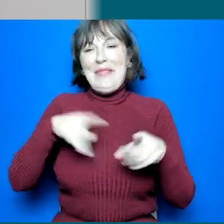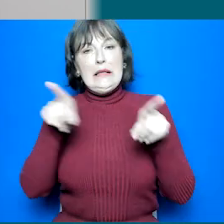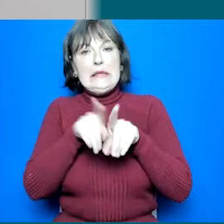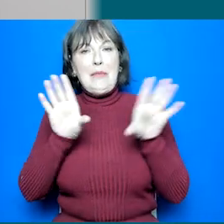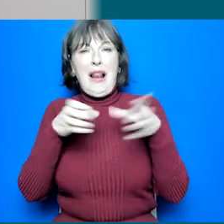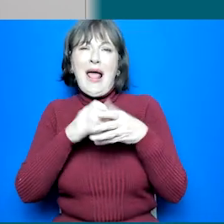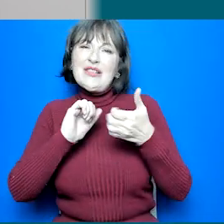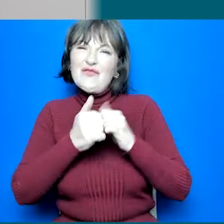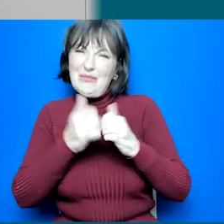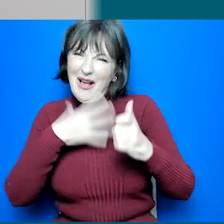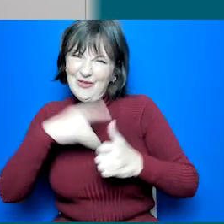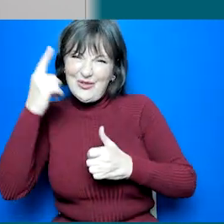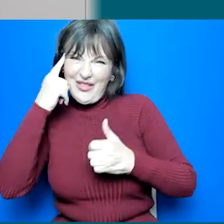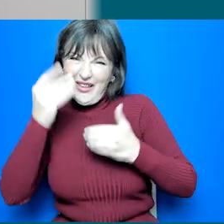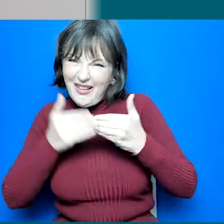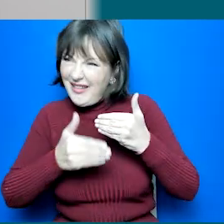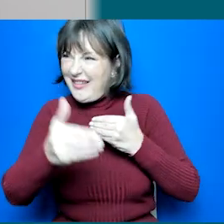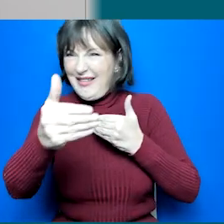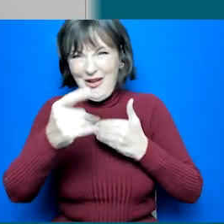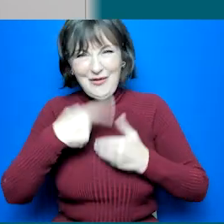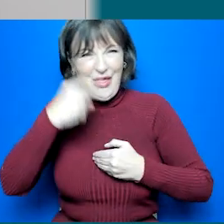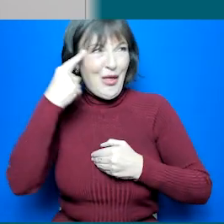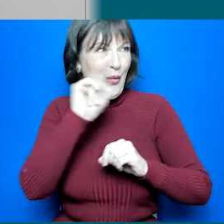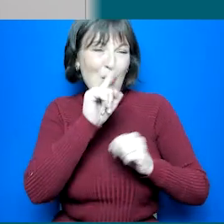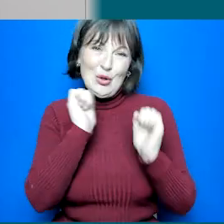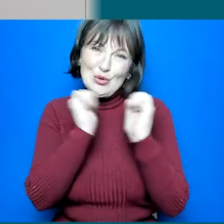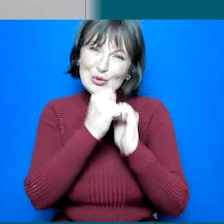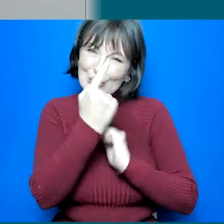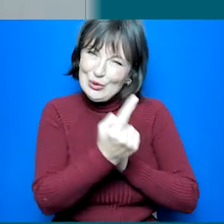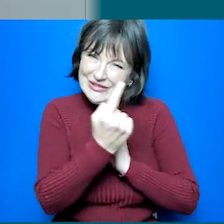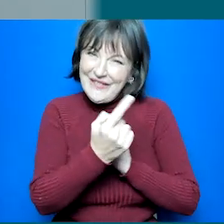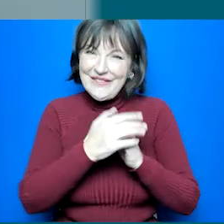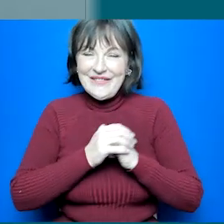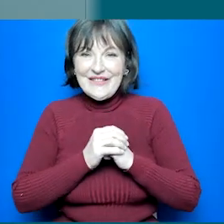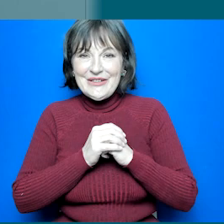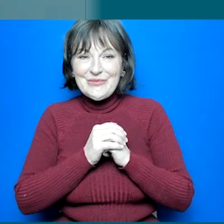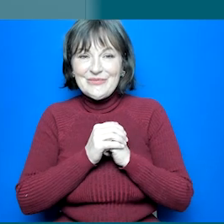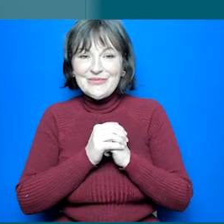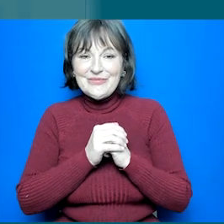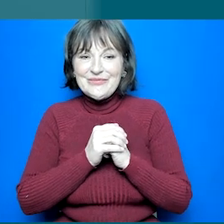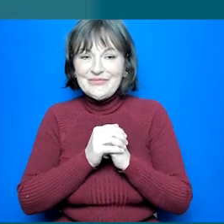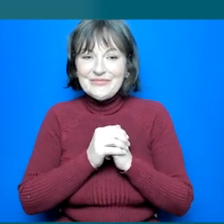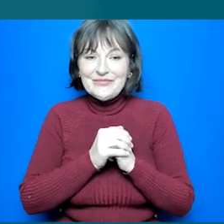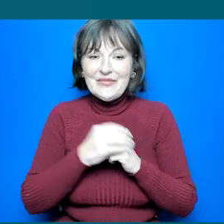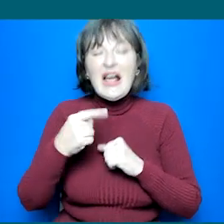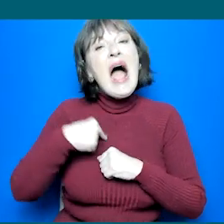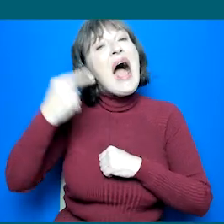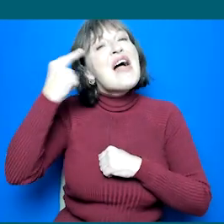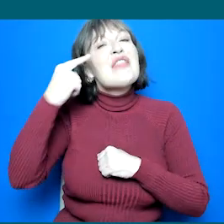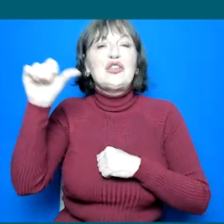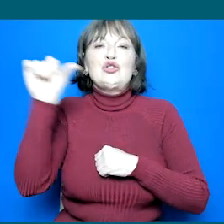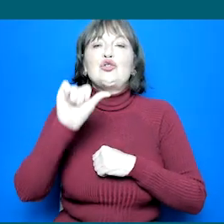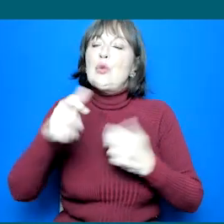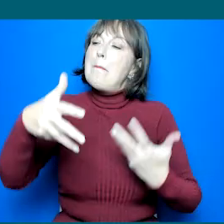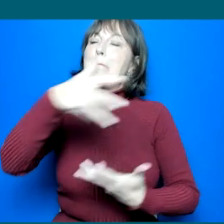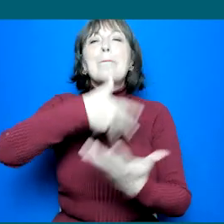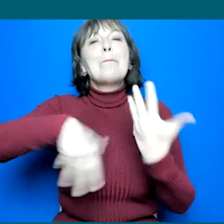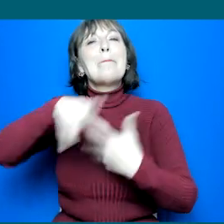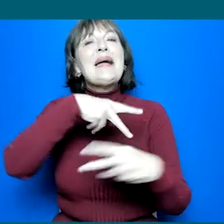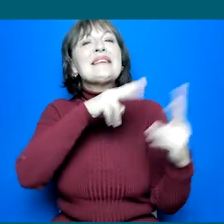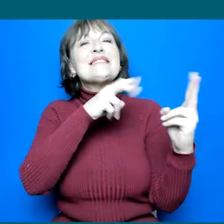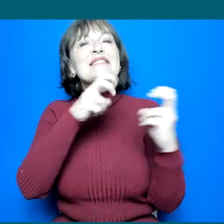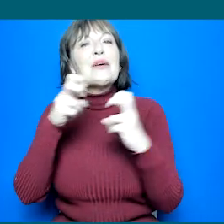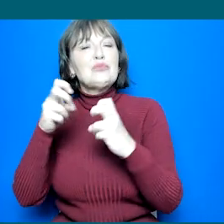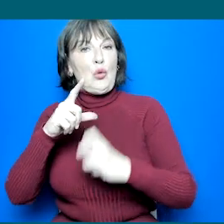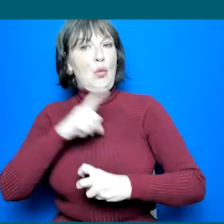a mix of subjects